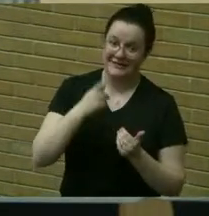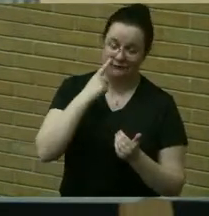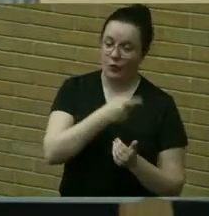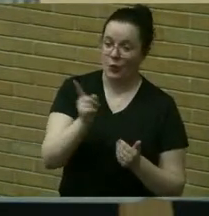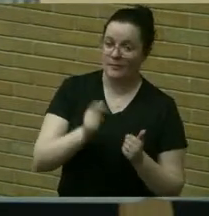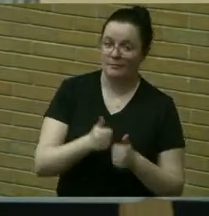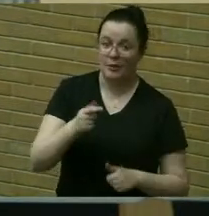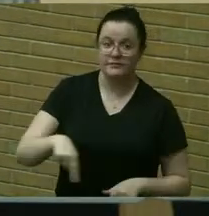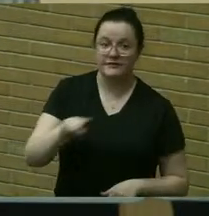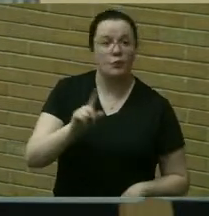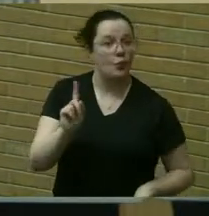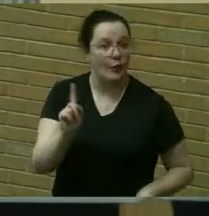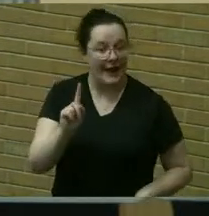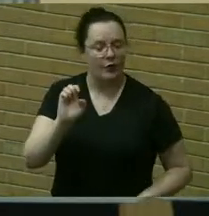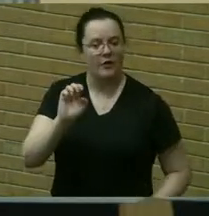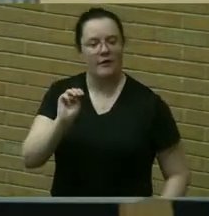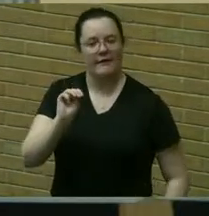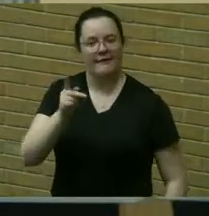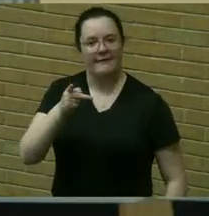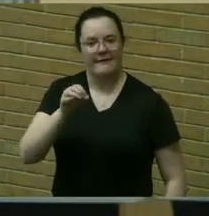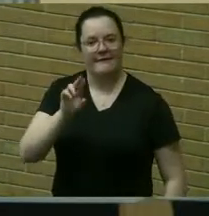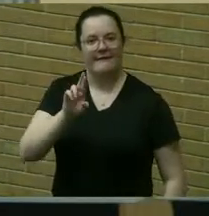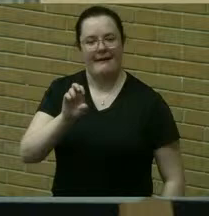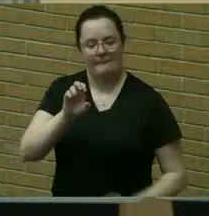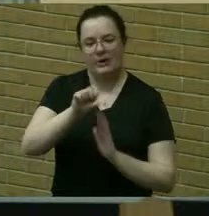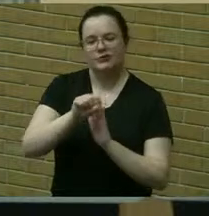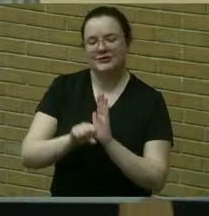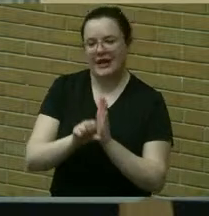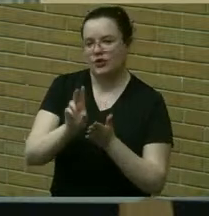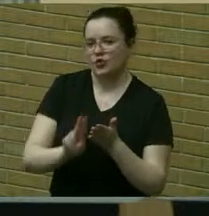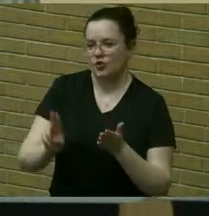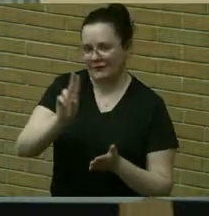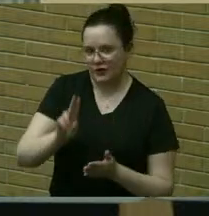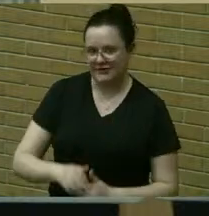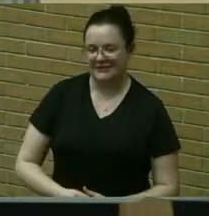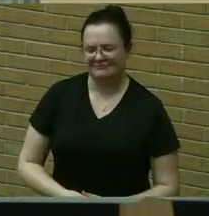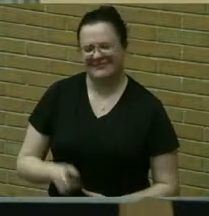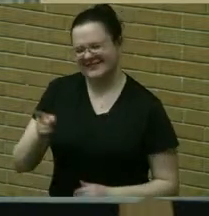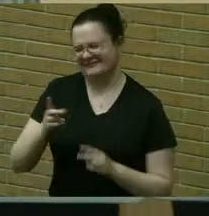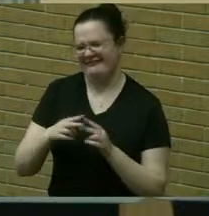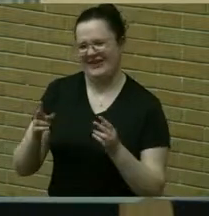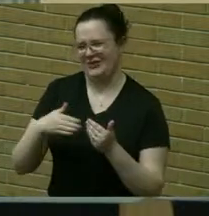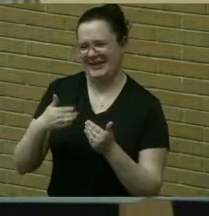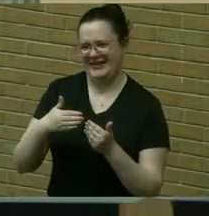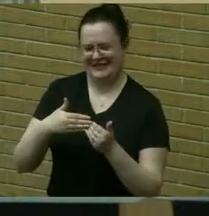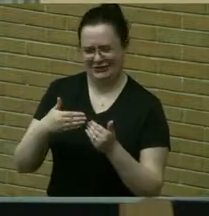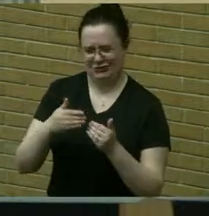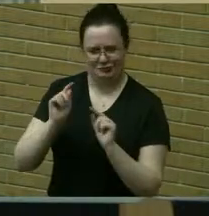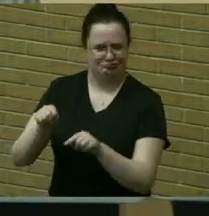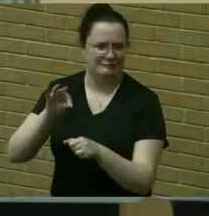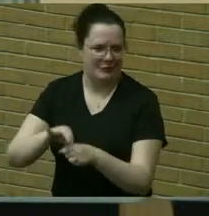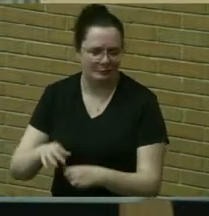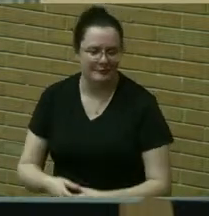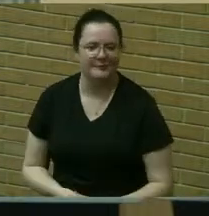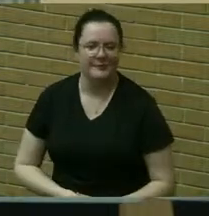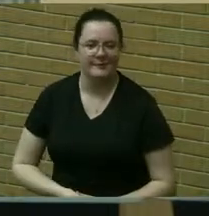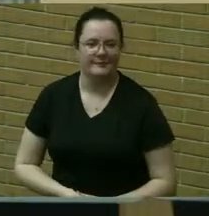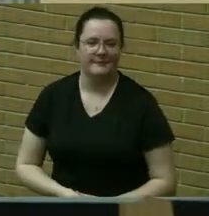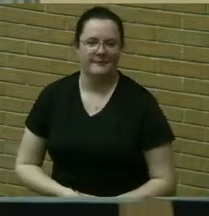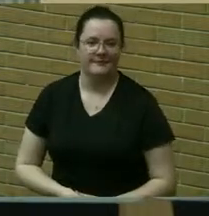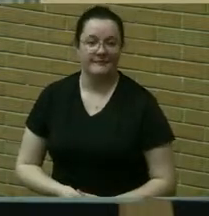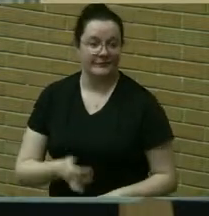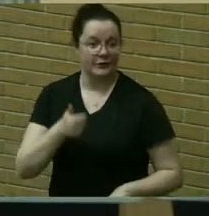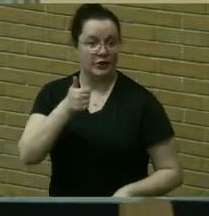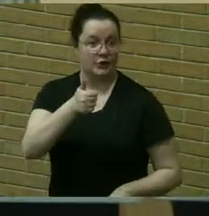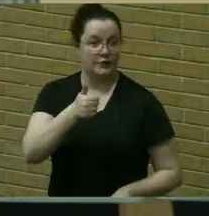empire state university is the early voting site it is very convenient so if you are a member of the